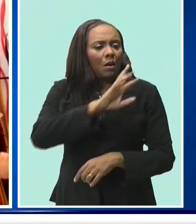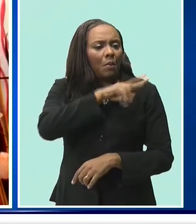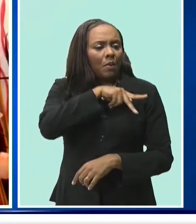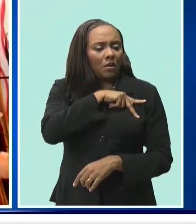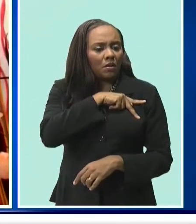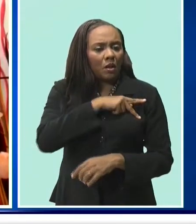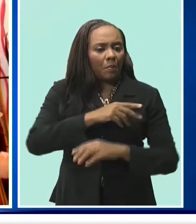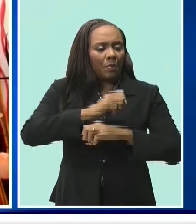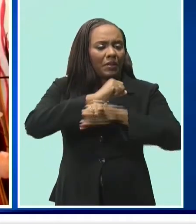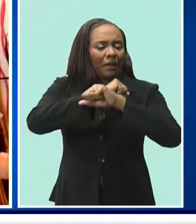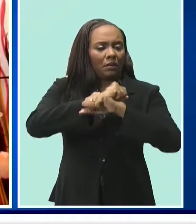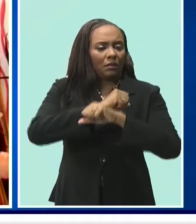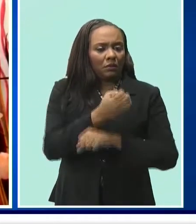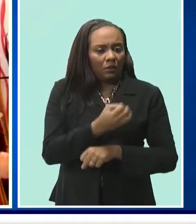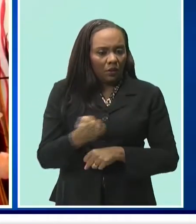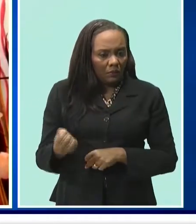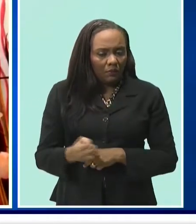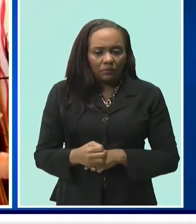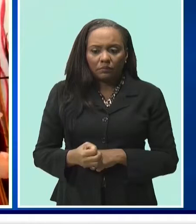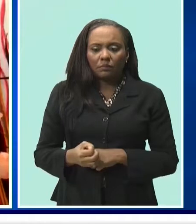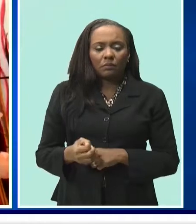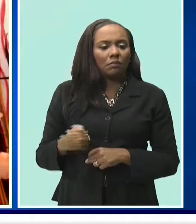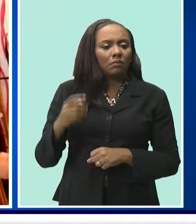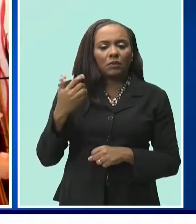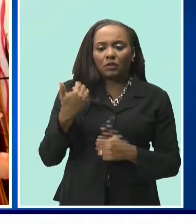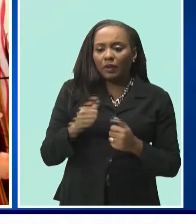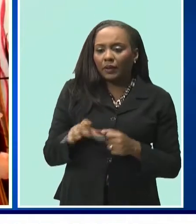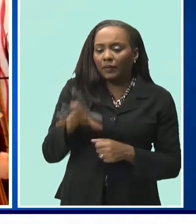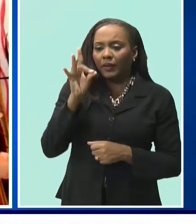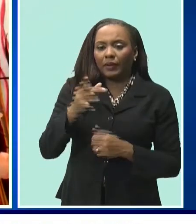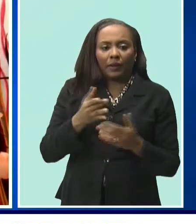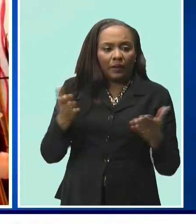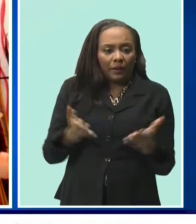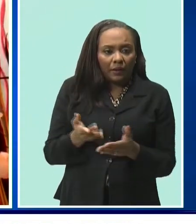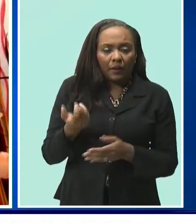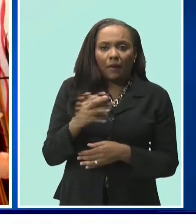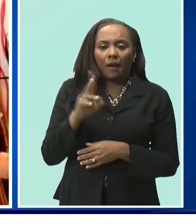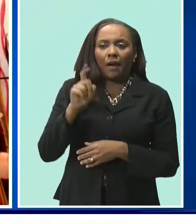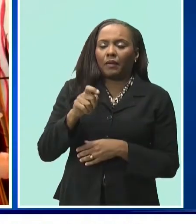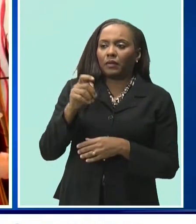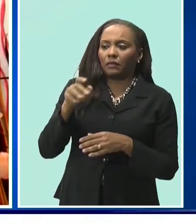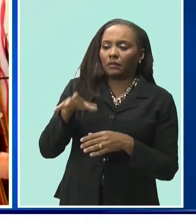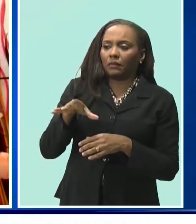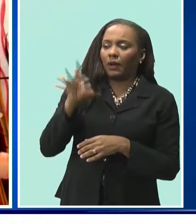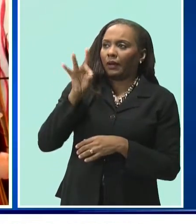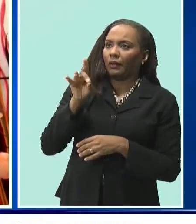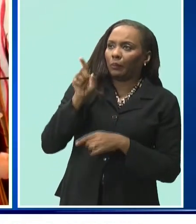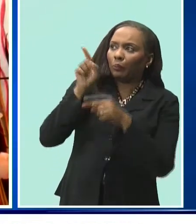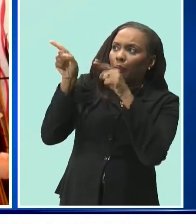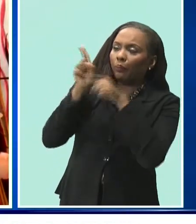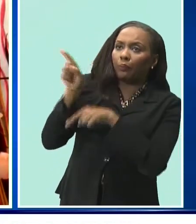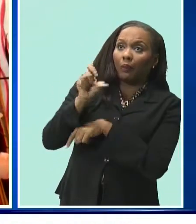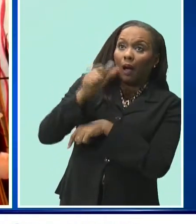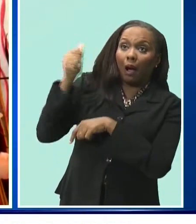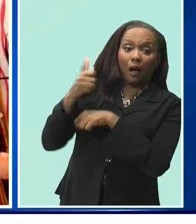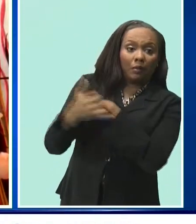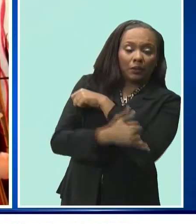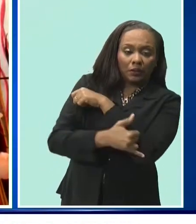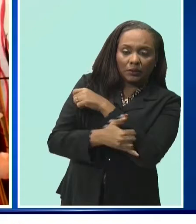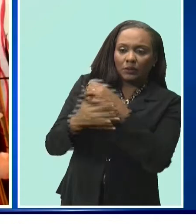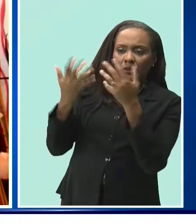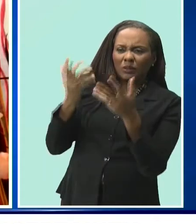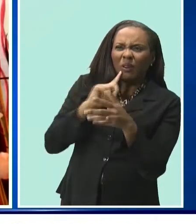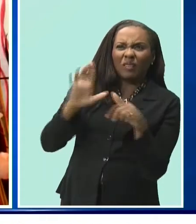to those being sourced locally, or those being sourced from outside. So, it has been a little